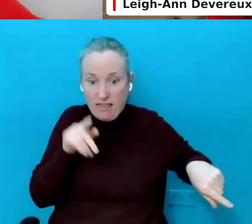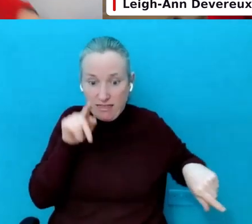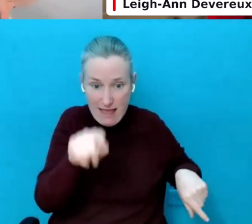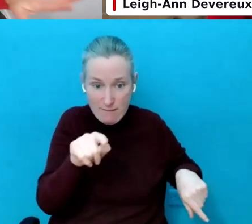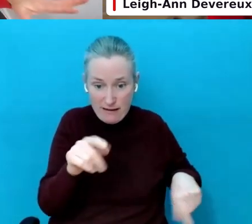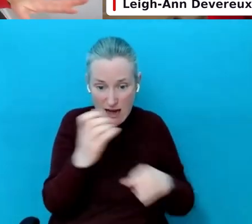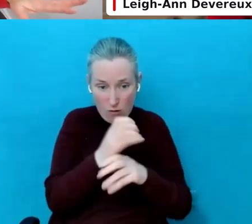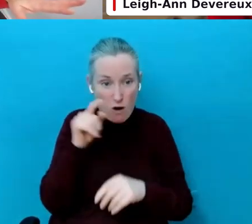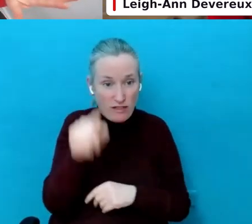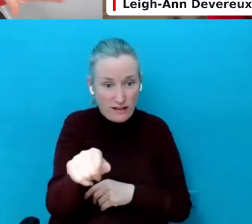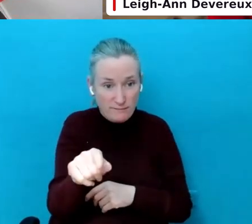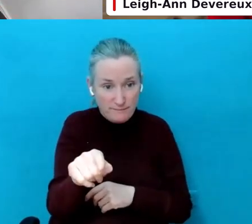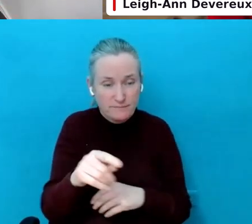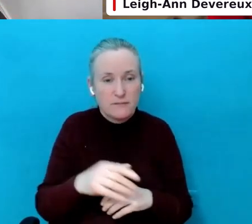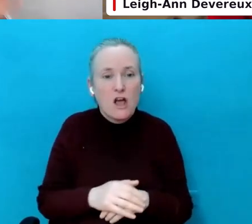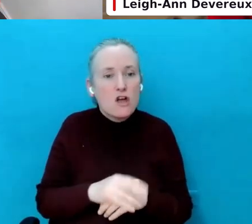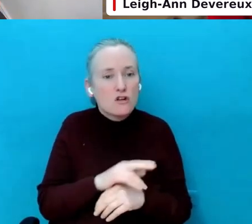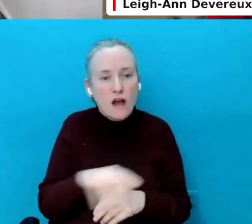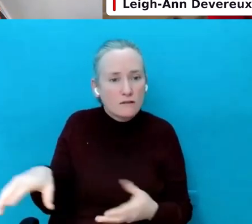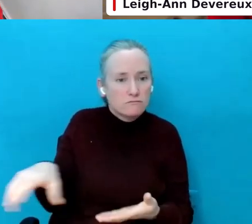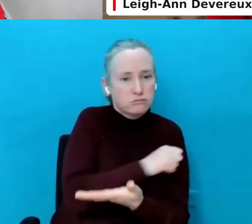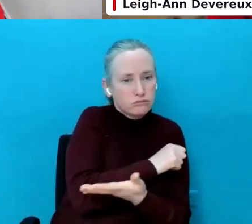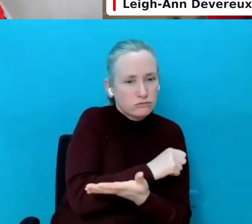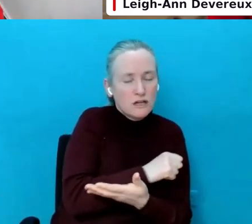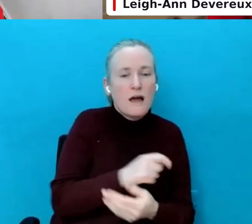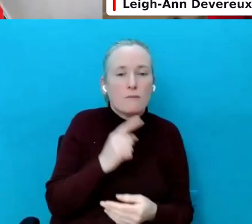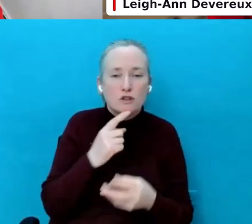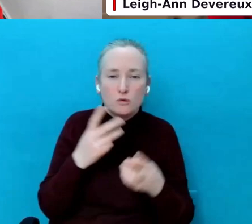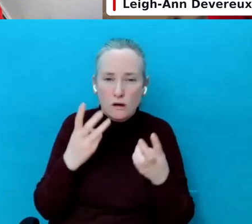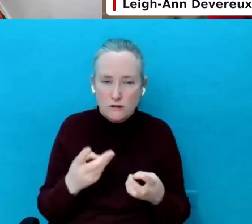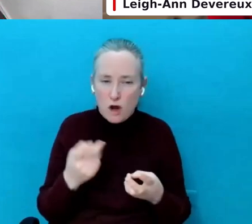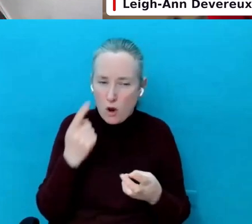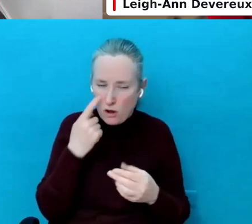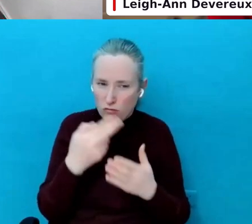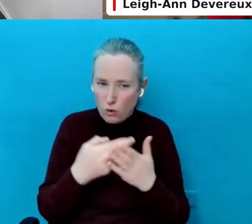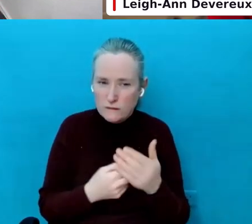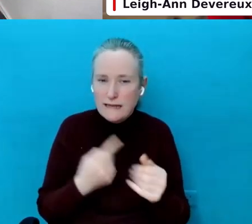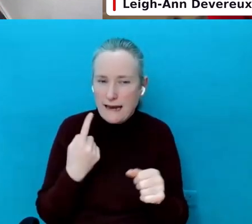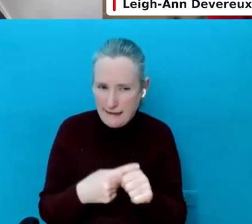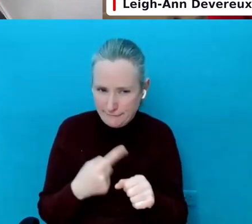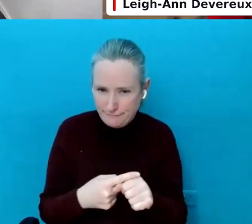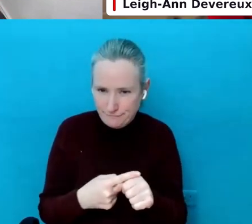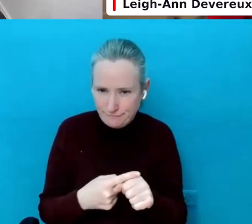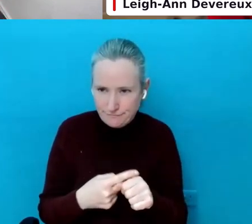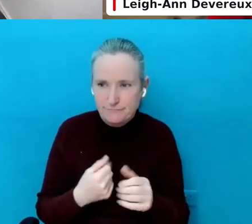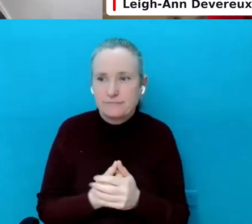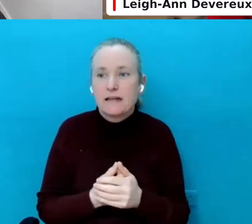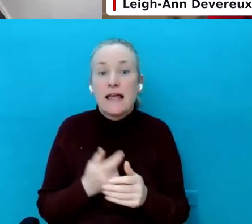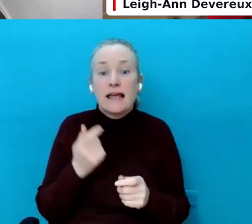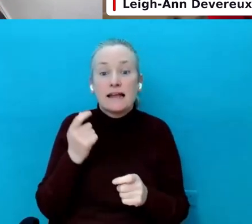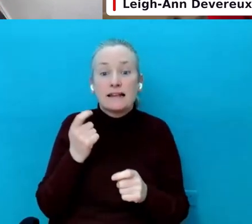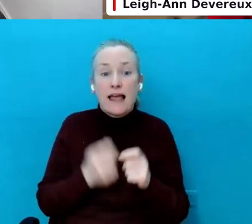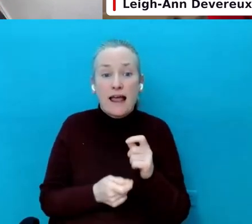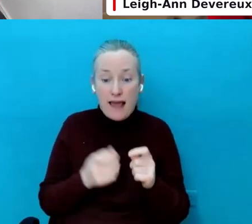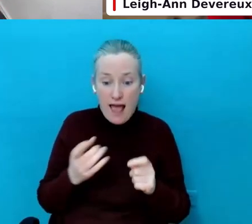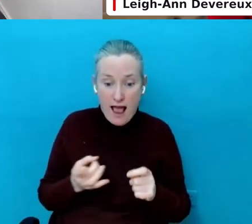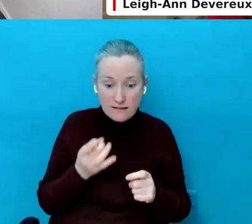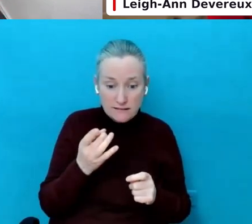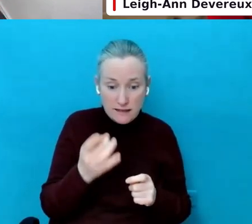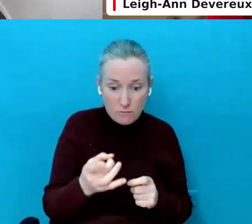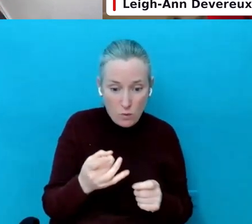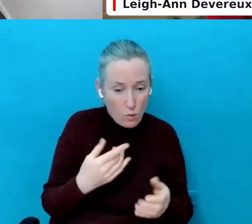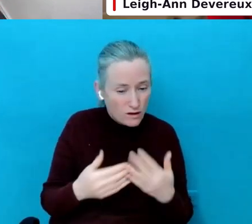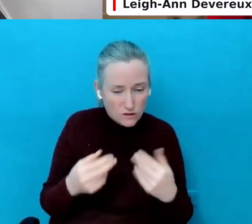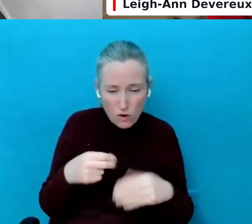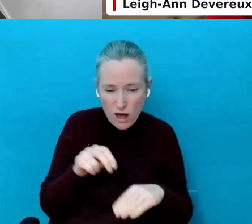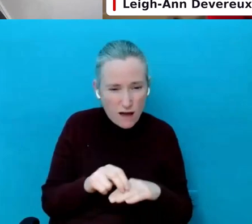confiscating the device. But you want to just look at the rules again. And then ask them what's going on.